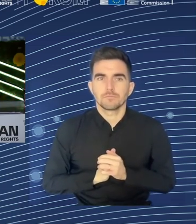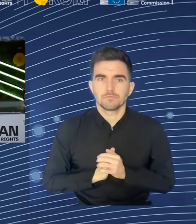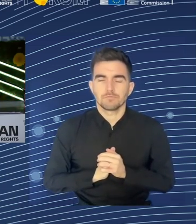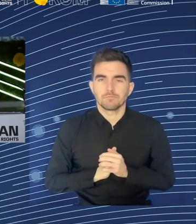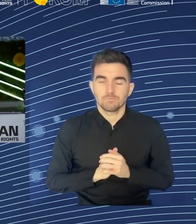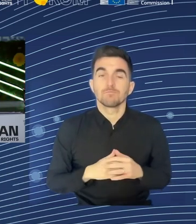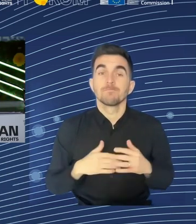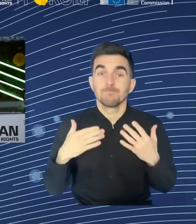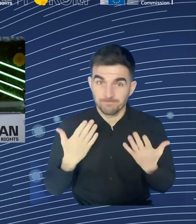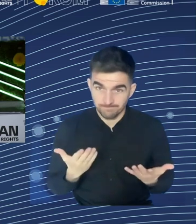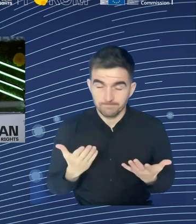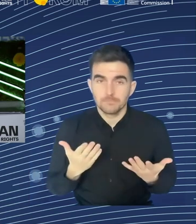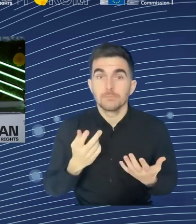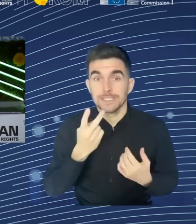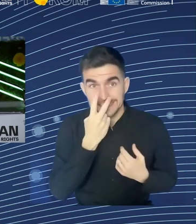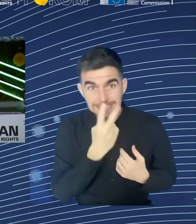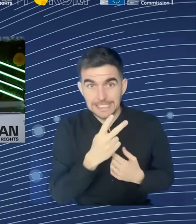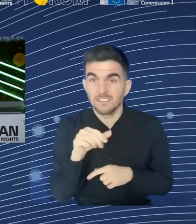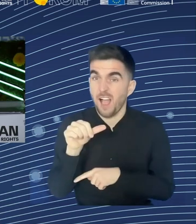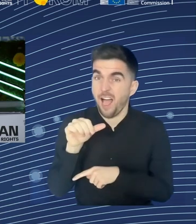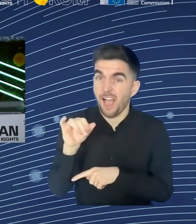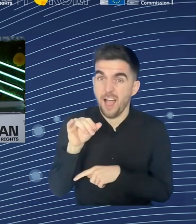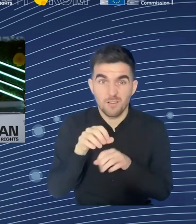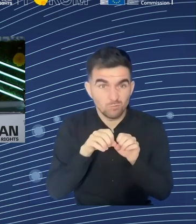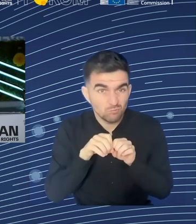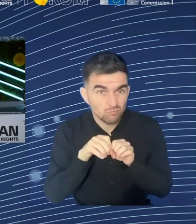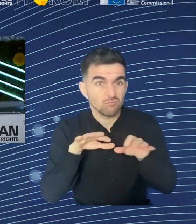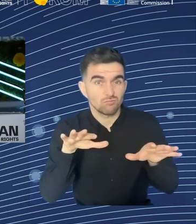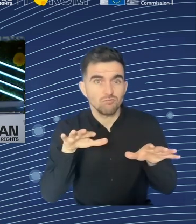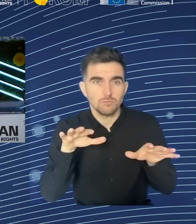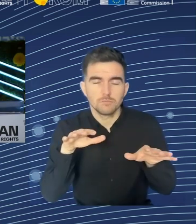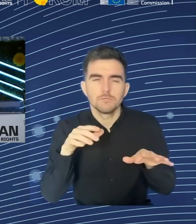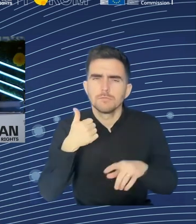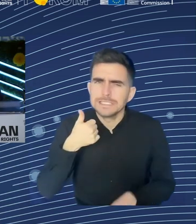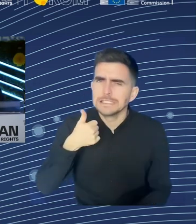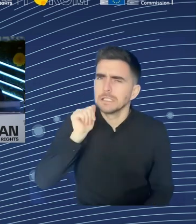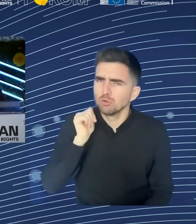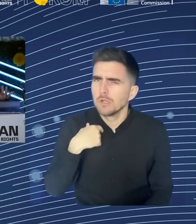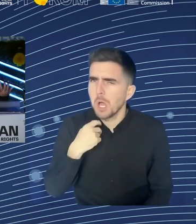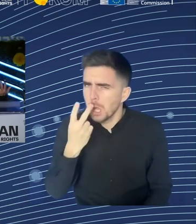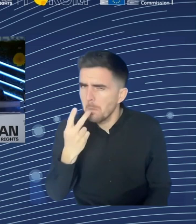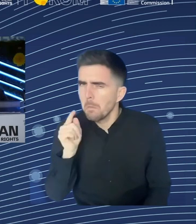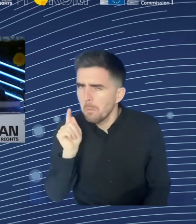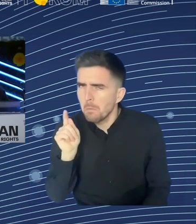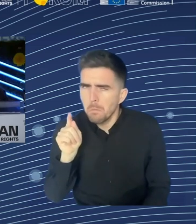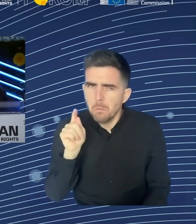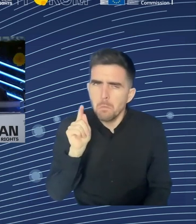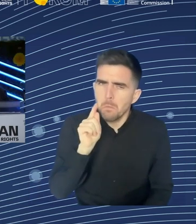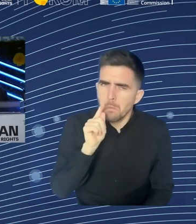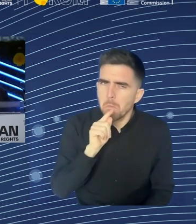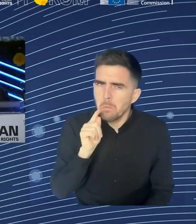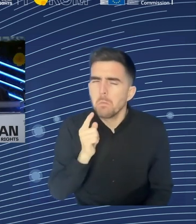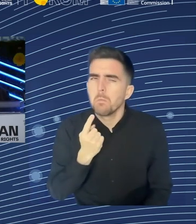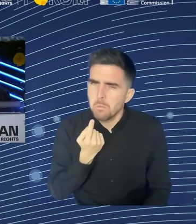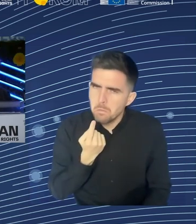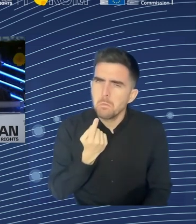in any case, I think I'll stop there, but maybe as last element I might mention, the